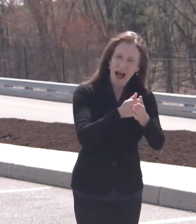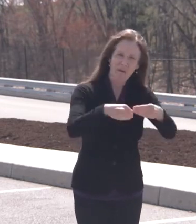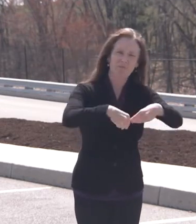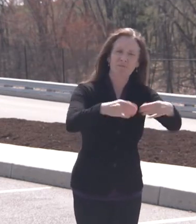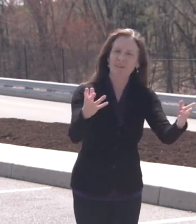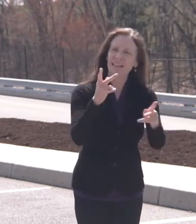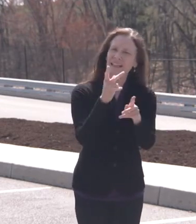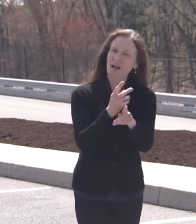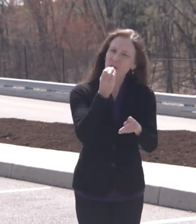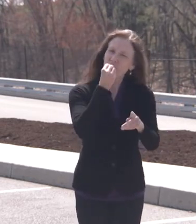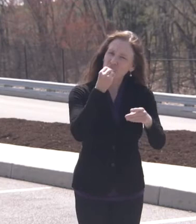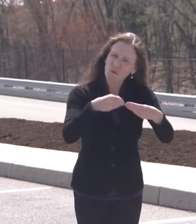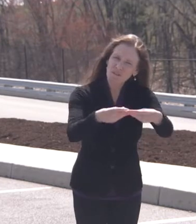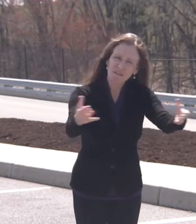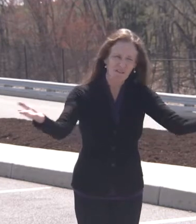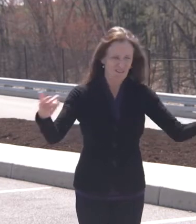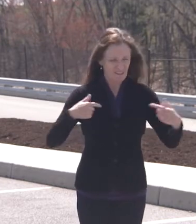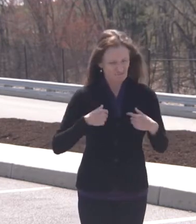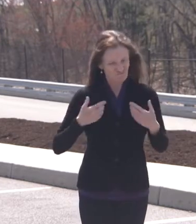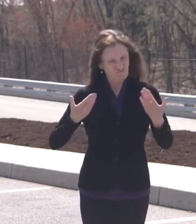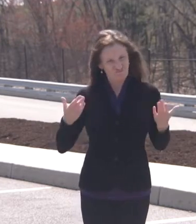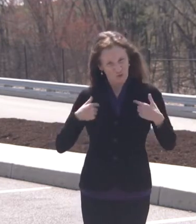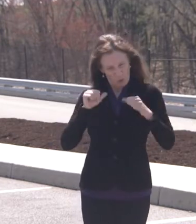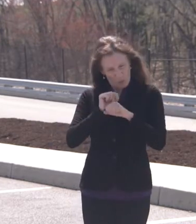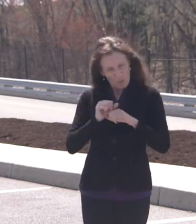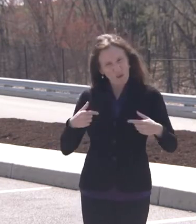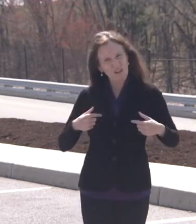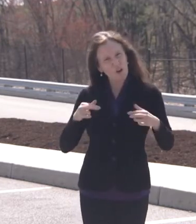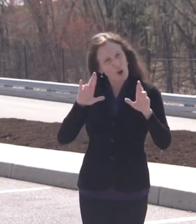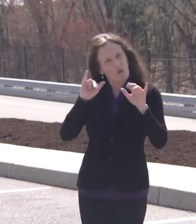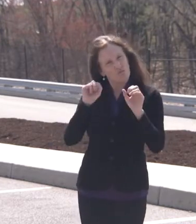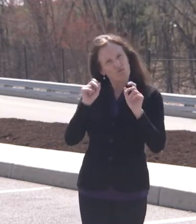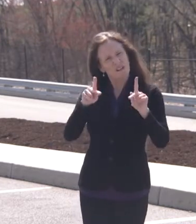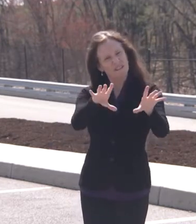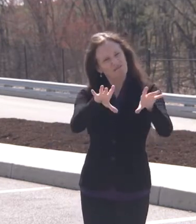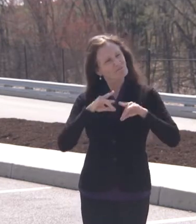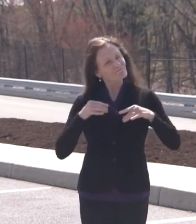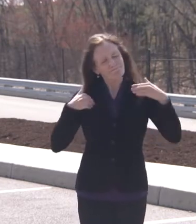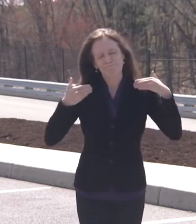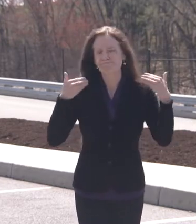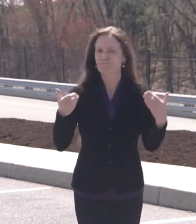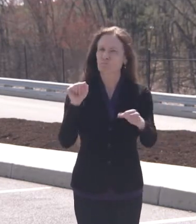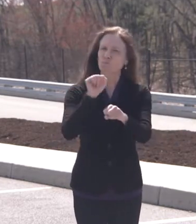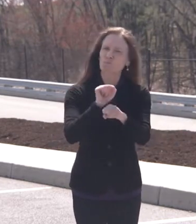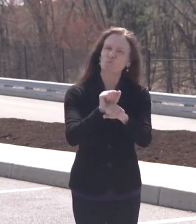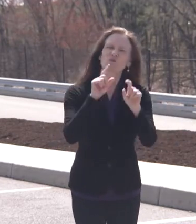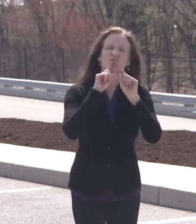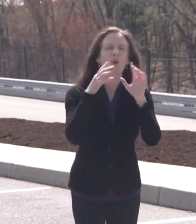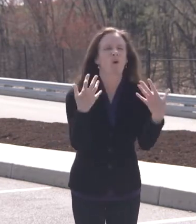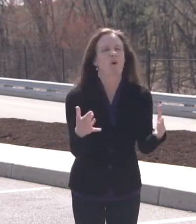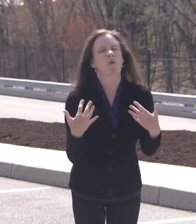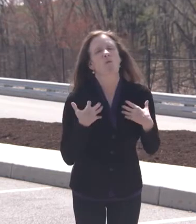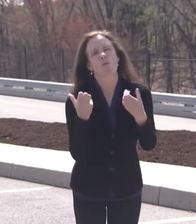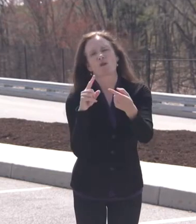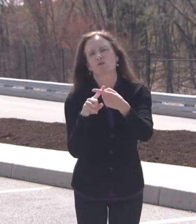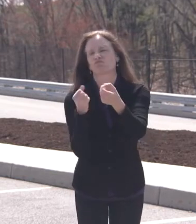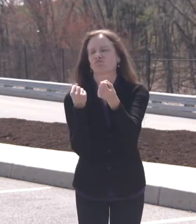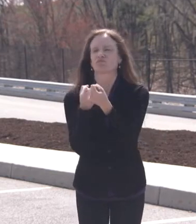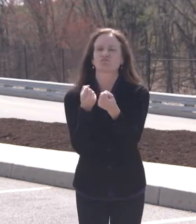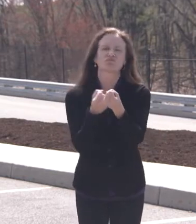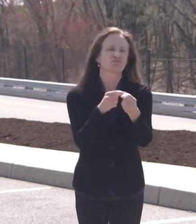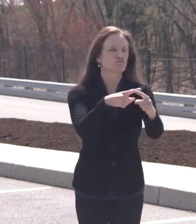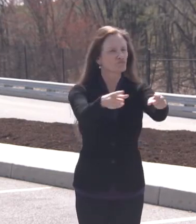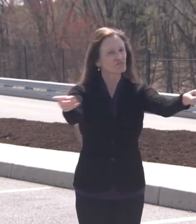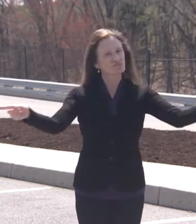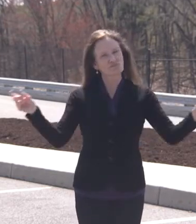yourselves. My administration has worked to support our essential and frontline workers throughout the pandemic. And I'm proud